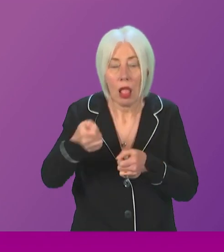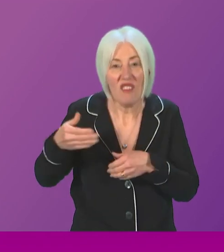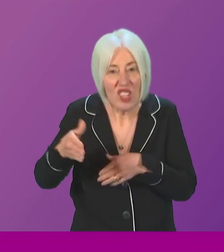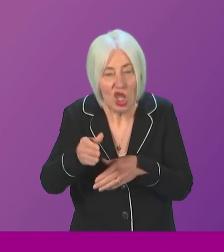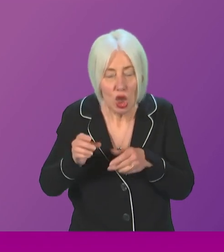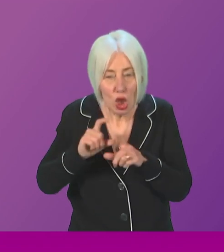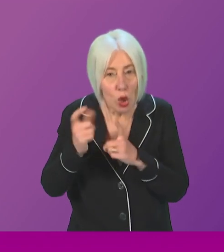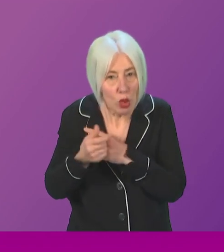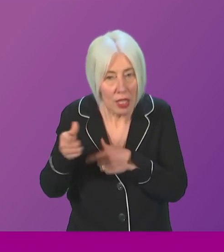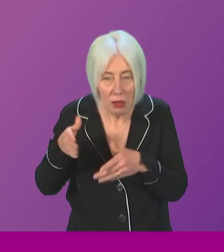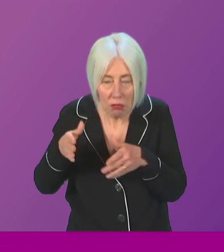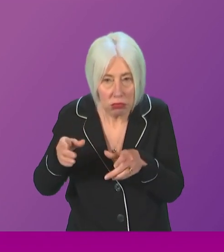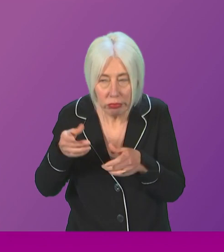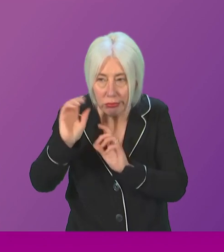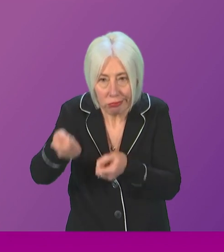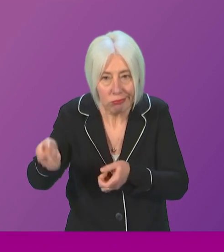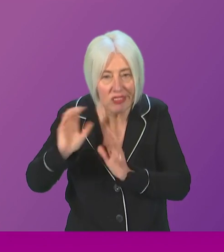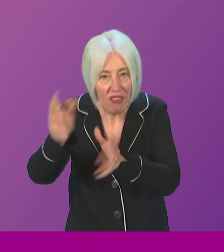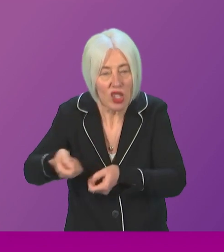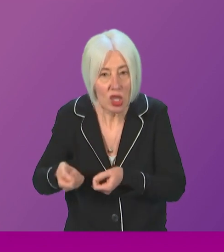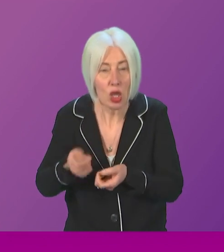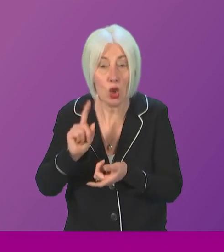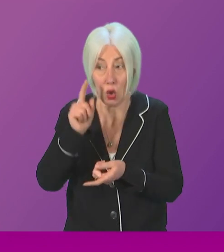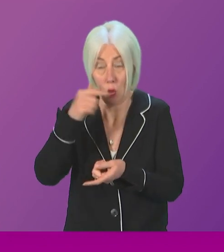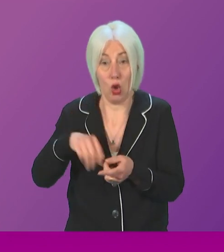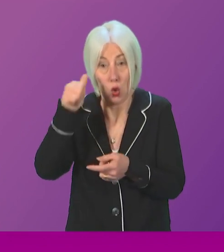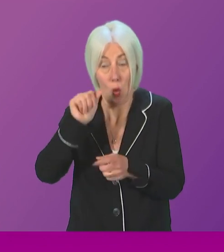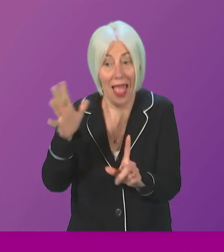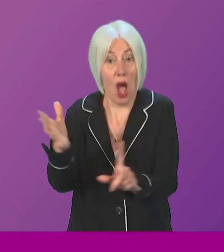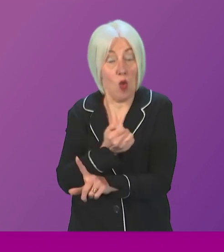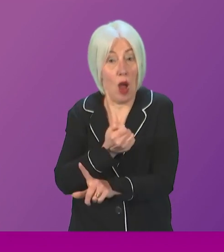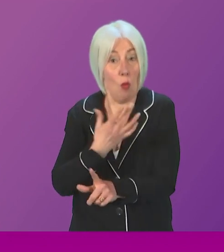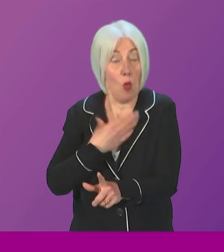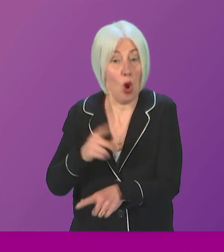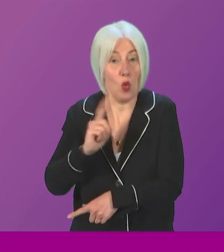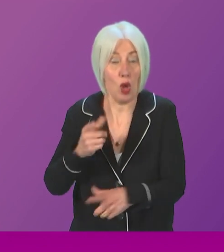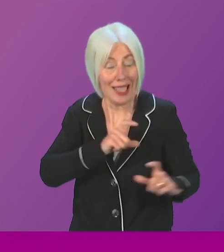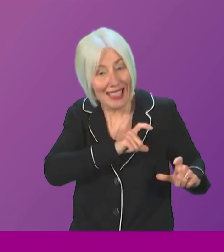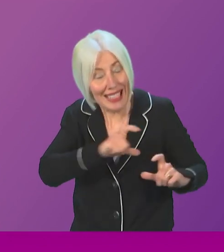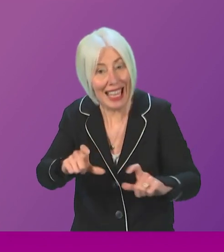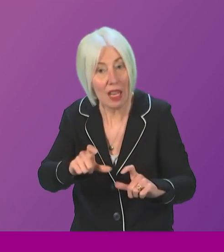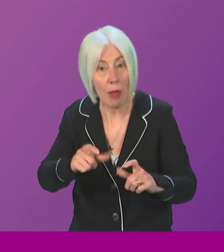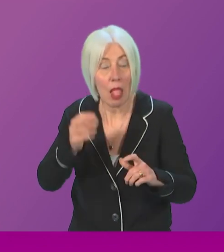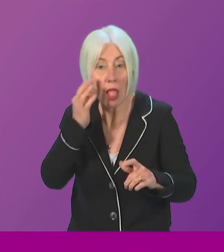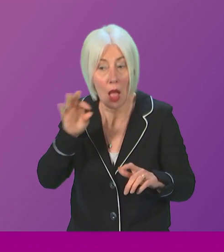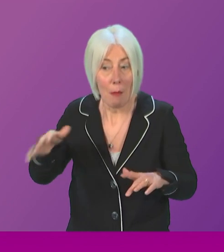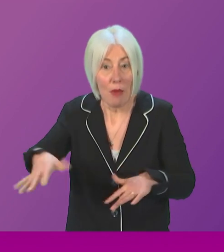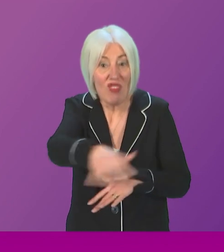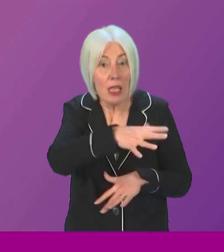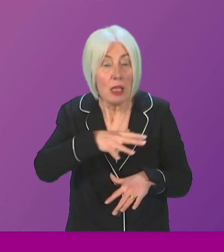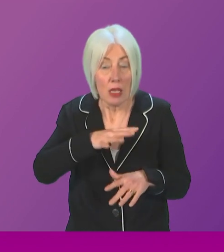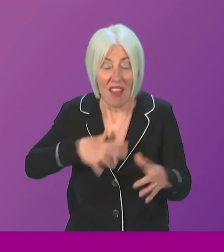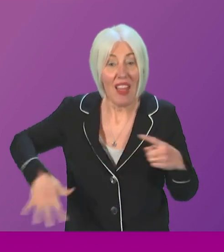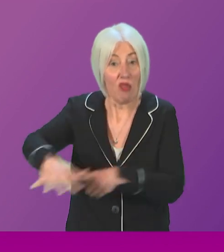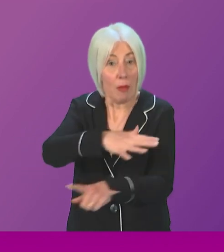Because ultimately, I do believe there is agreement on the outcome. The outcome that we all want is a sustainable marine environment. What we want, of course, is